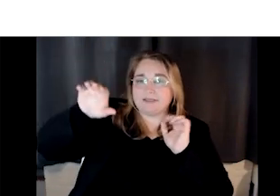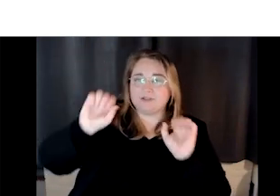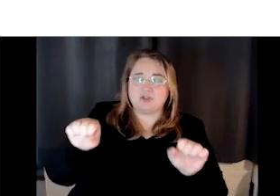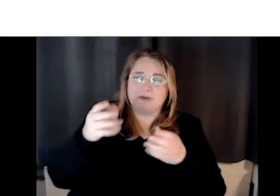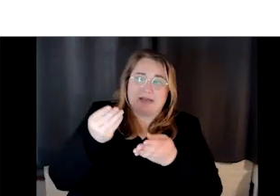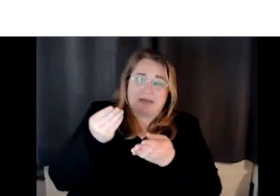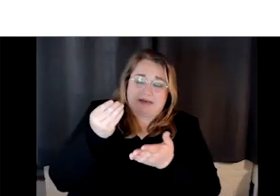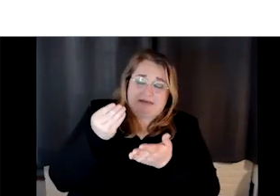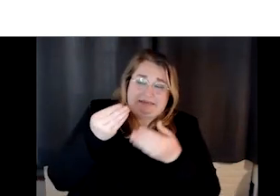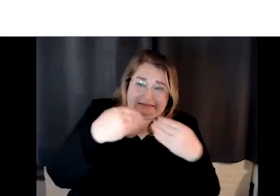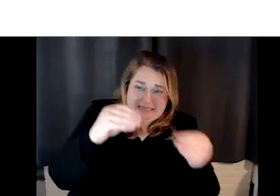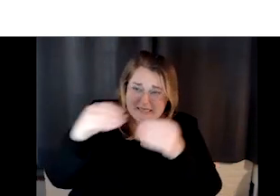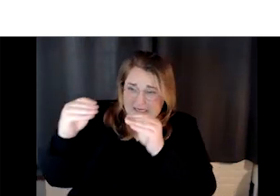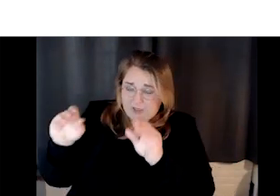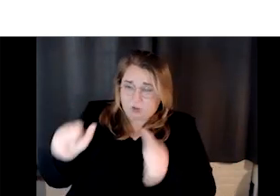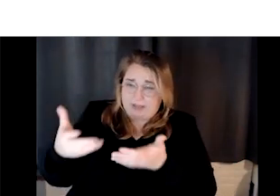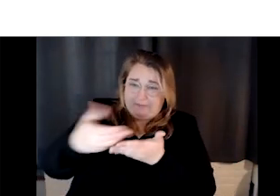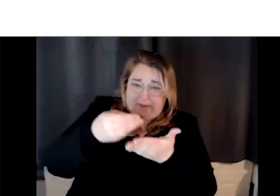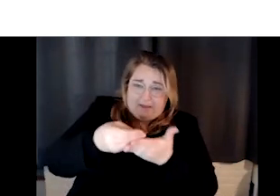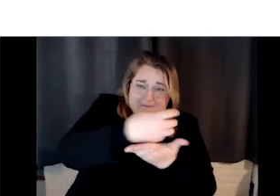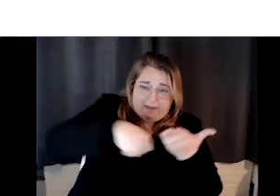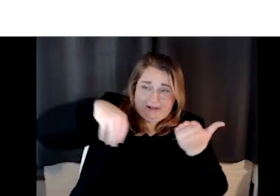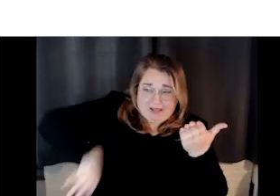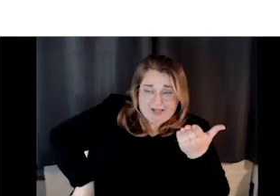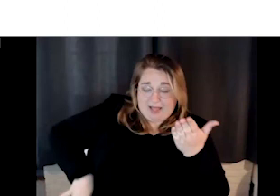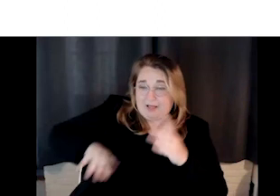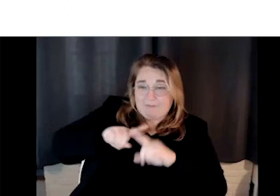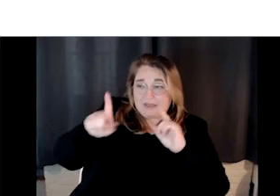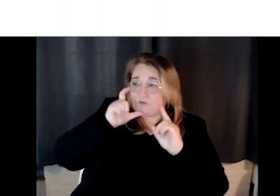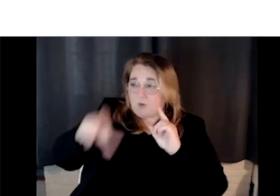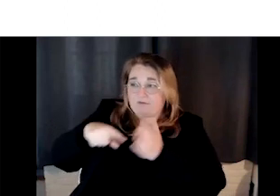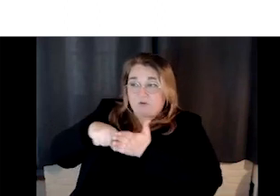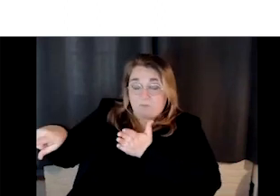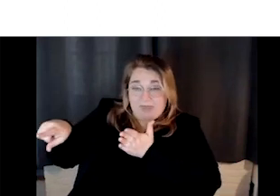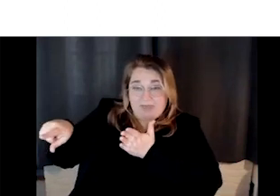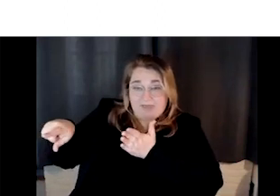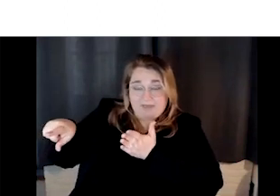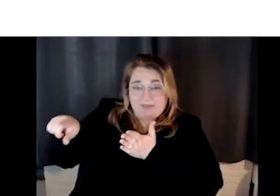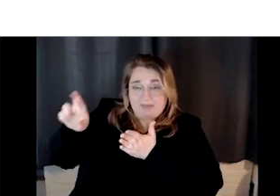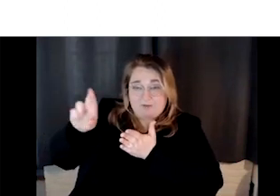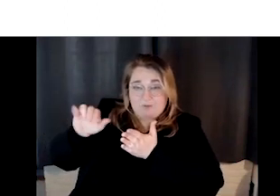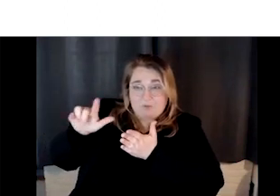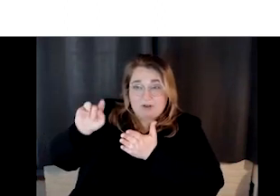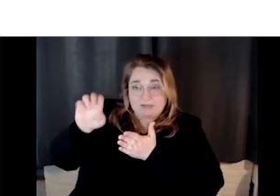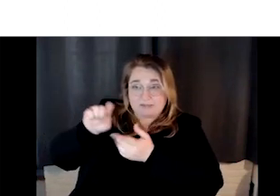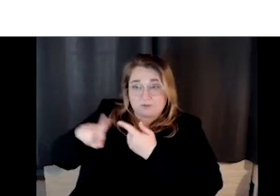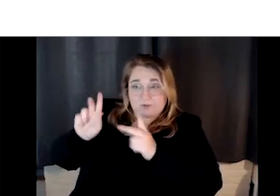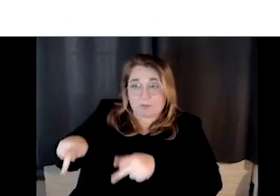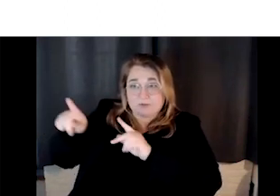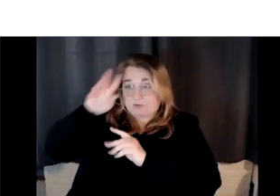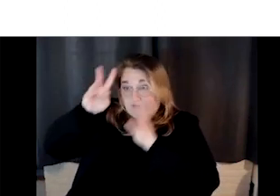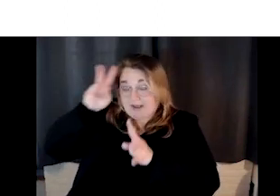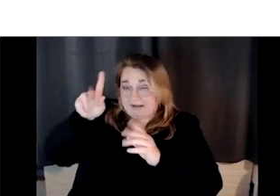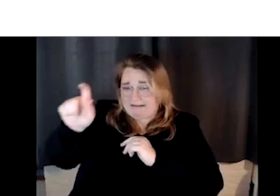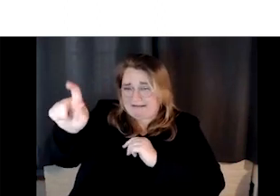have to pay royalties to the person who created it. Right. Yeah. Yeah. Yeah. That's on, on the buyer, the buy and then